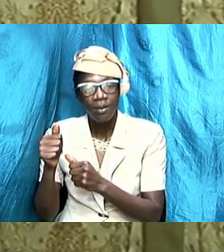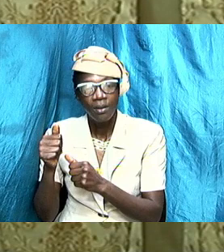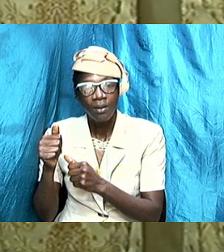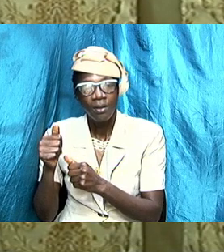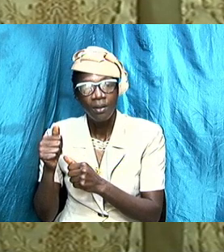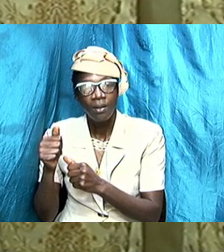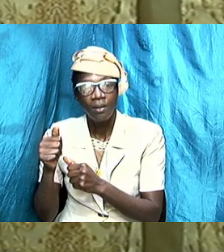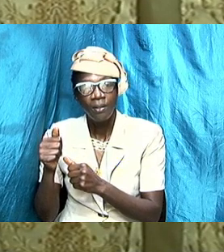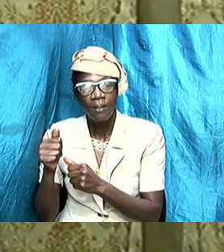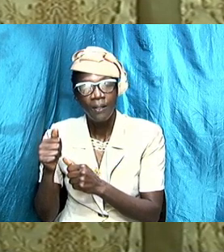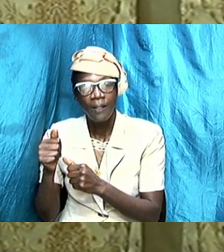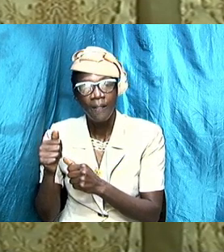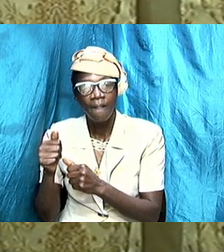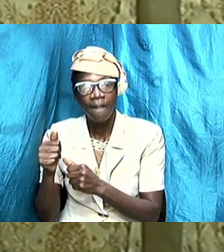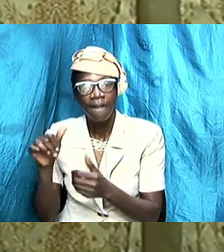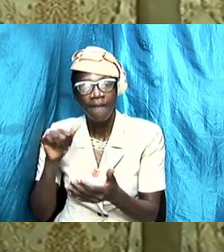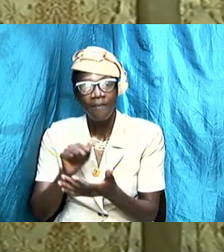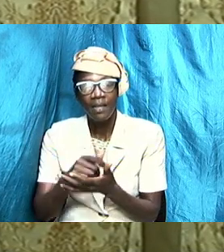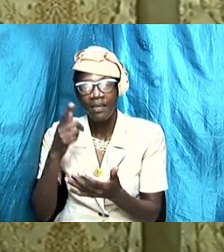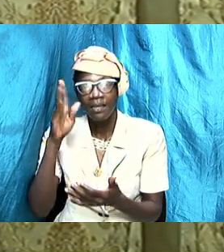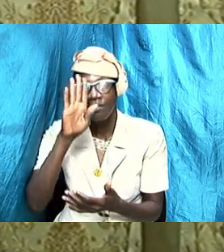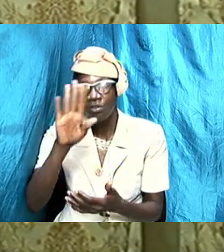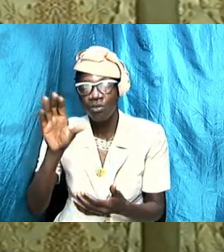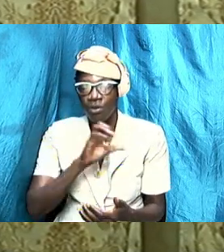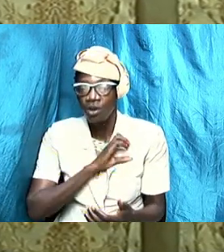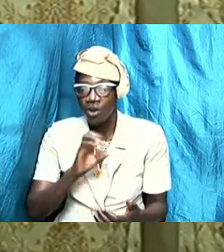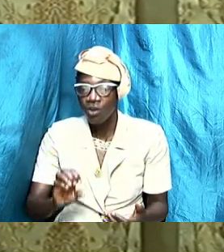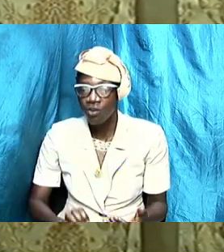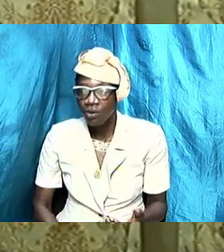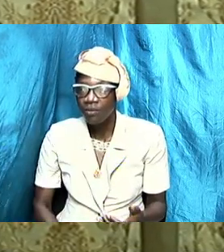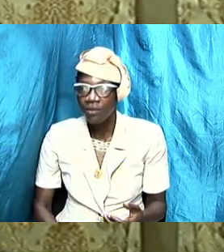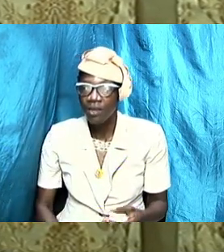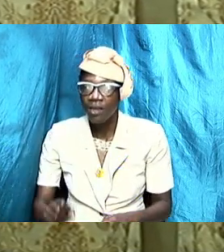accept that it is your Christian duty